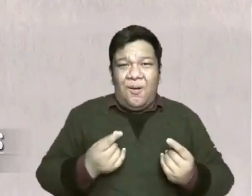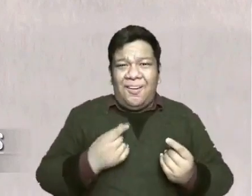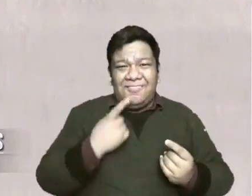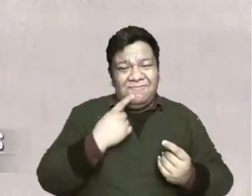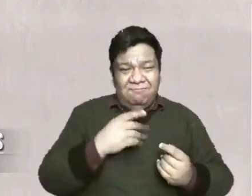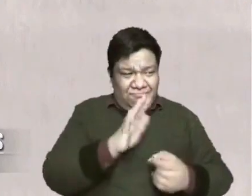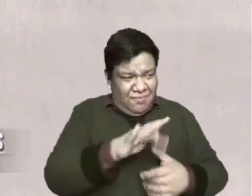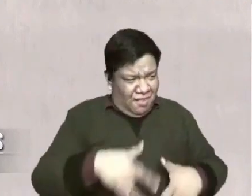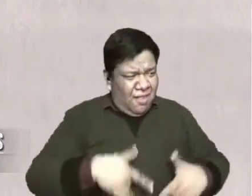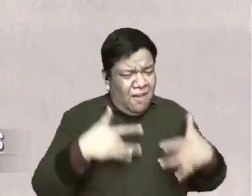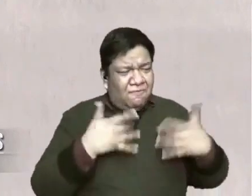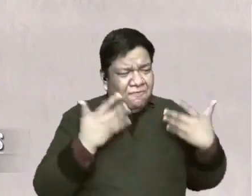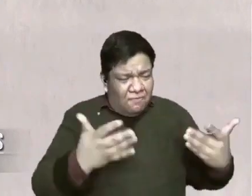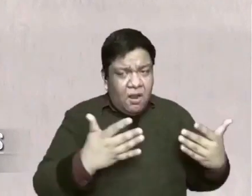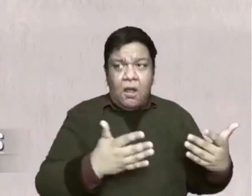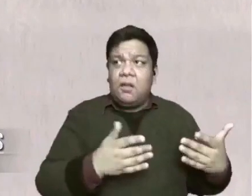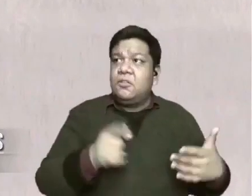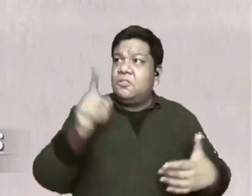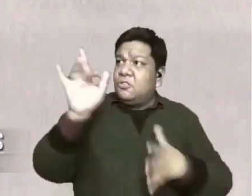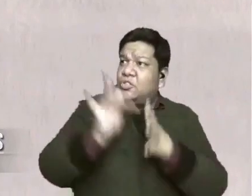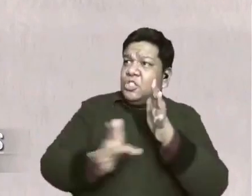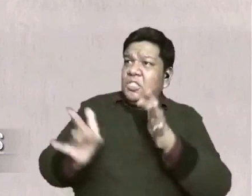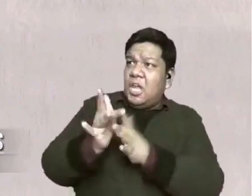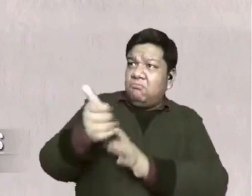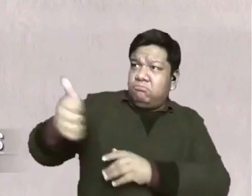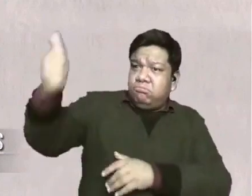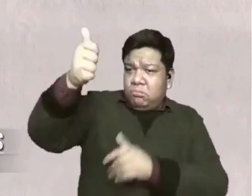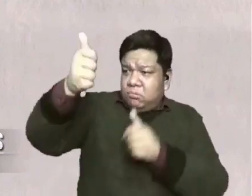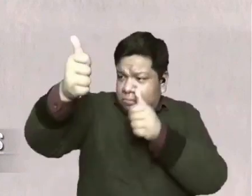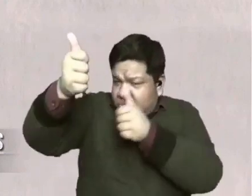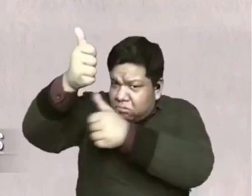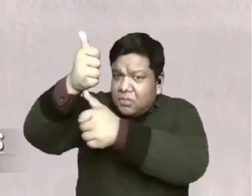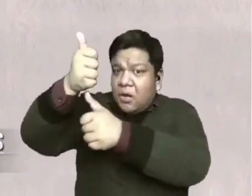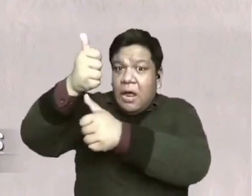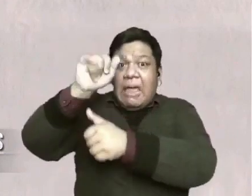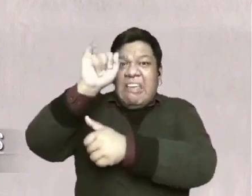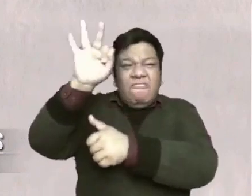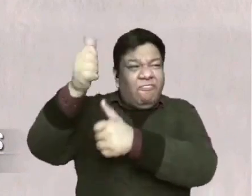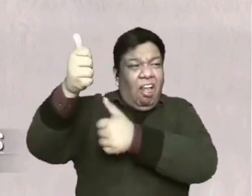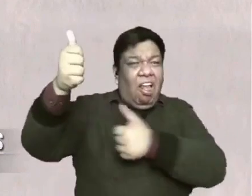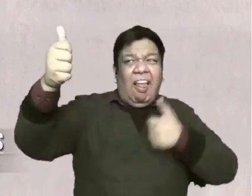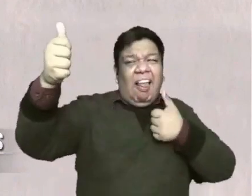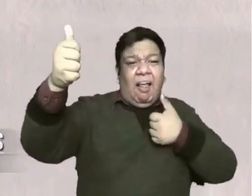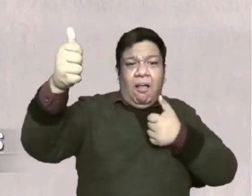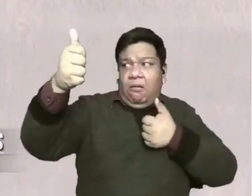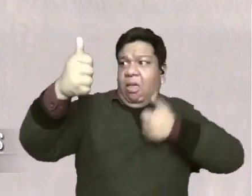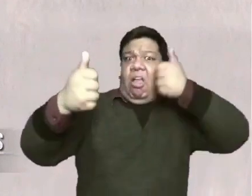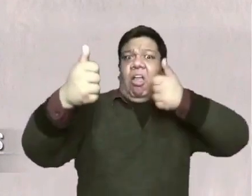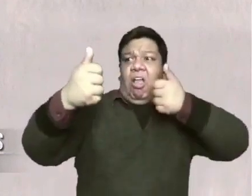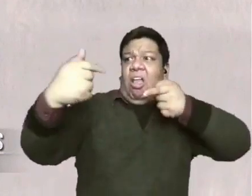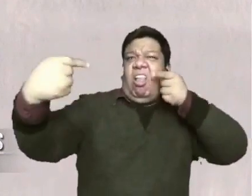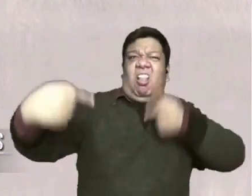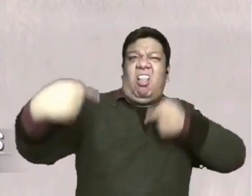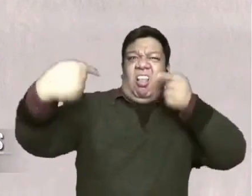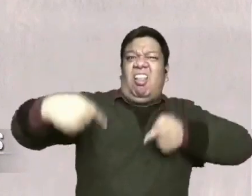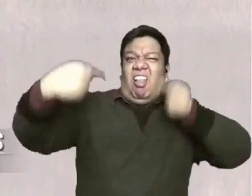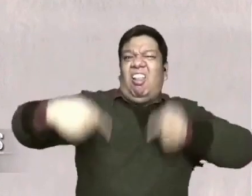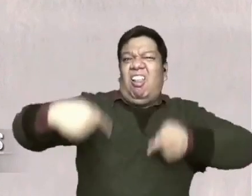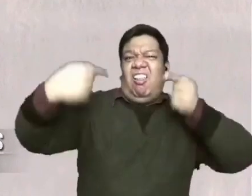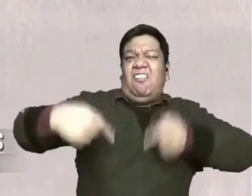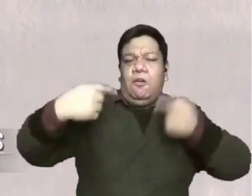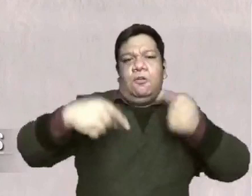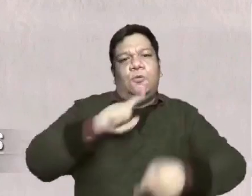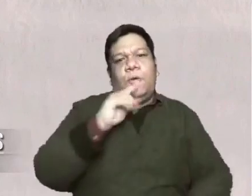ang iyong buhay kay Kristo. dahil habang wala ka sa kalooban ng Diyos, ikaw ay nakipagbuno sa Kanya at